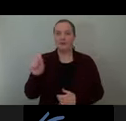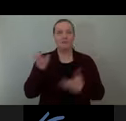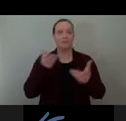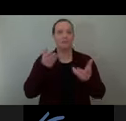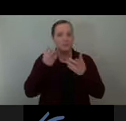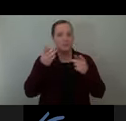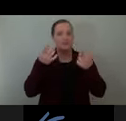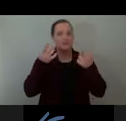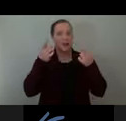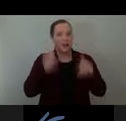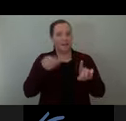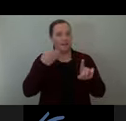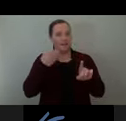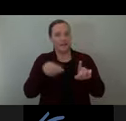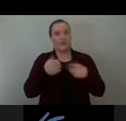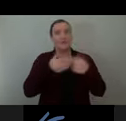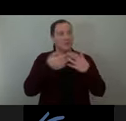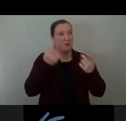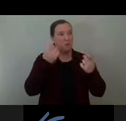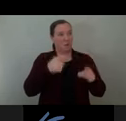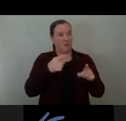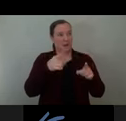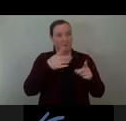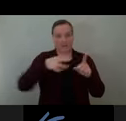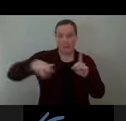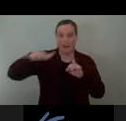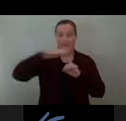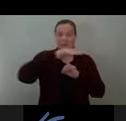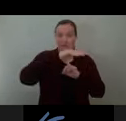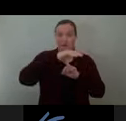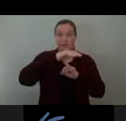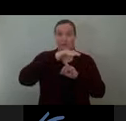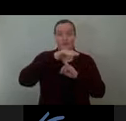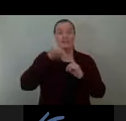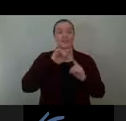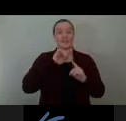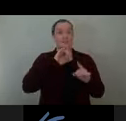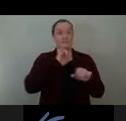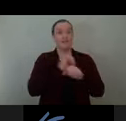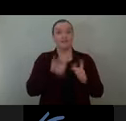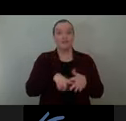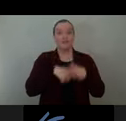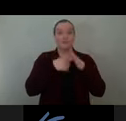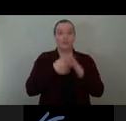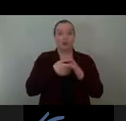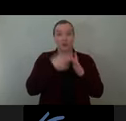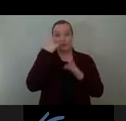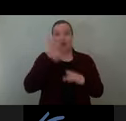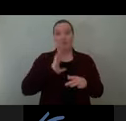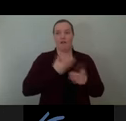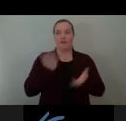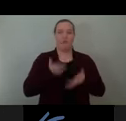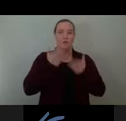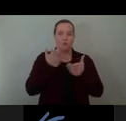forms regardless of the context. It's really in many ways the starting point for the proposal that we're showcasing today.